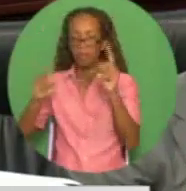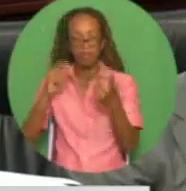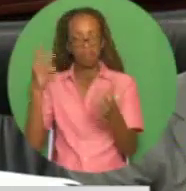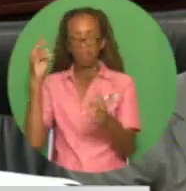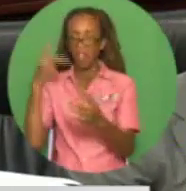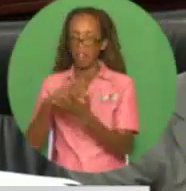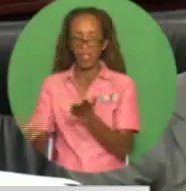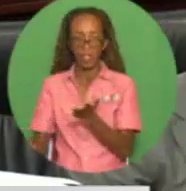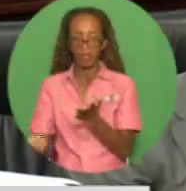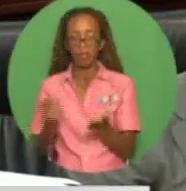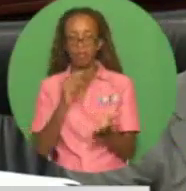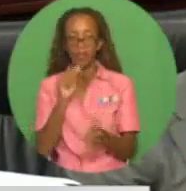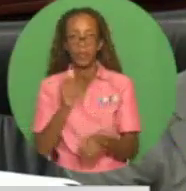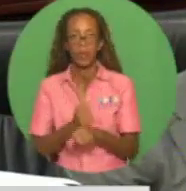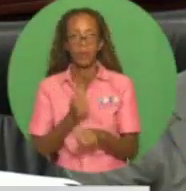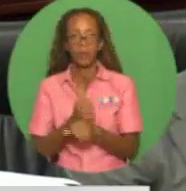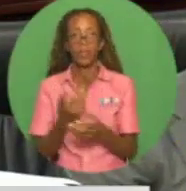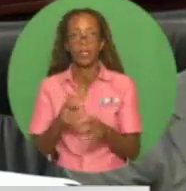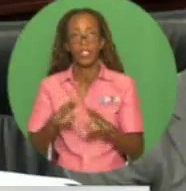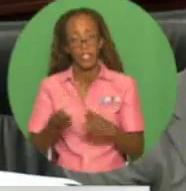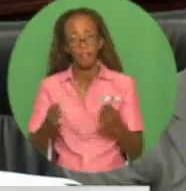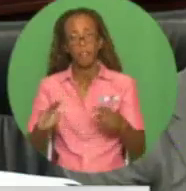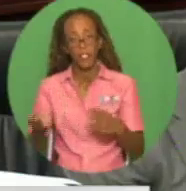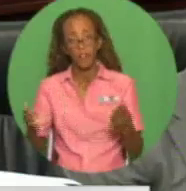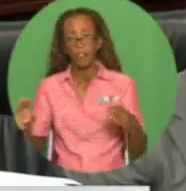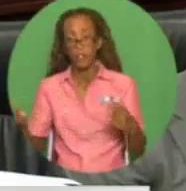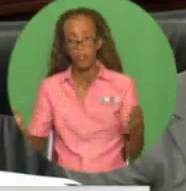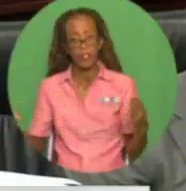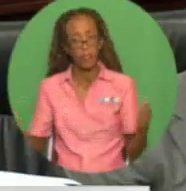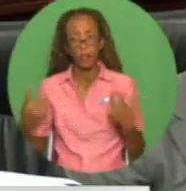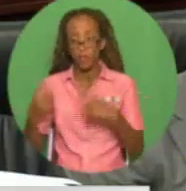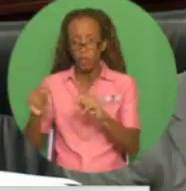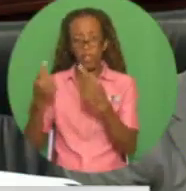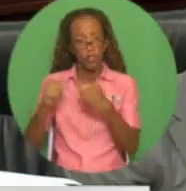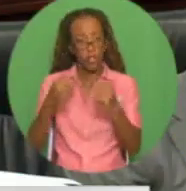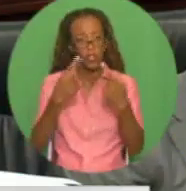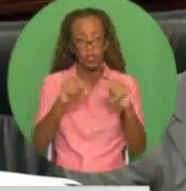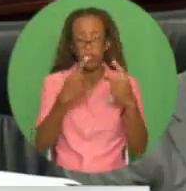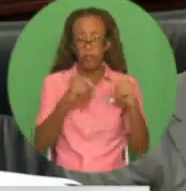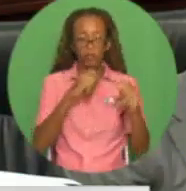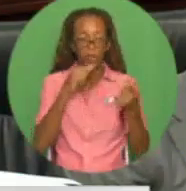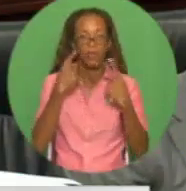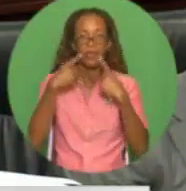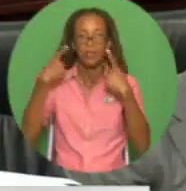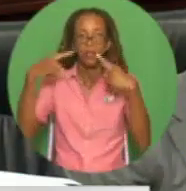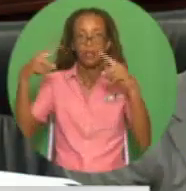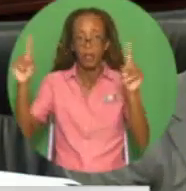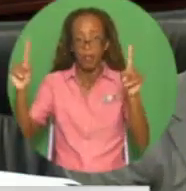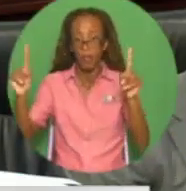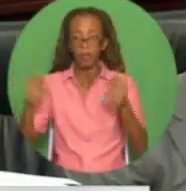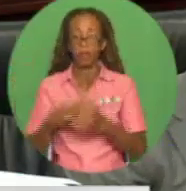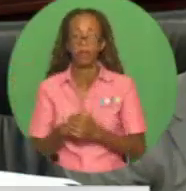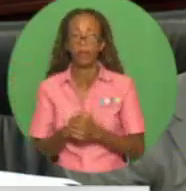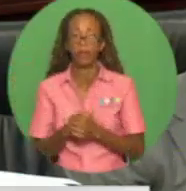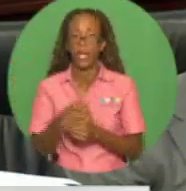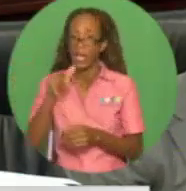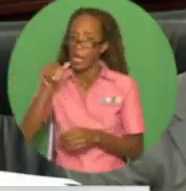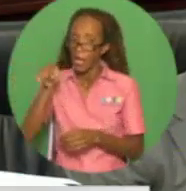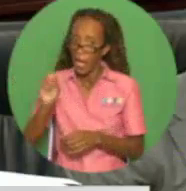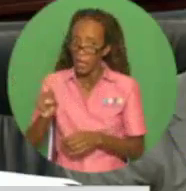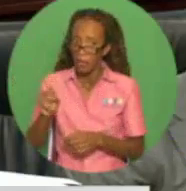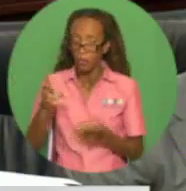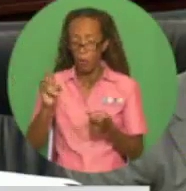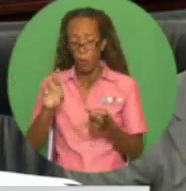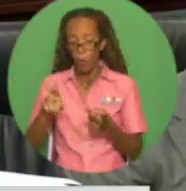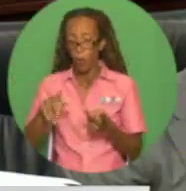All the major plant upgrades failed, from the gas optimization plant to the ultra-low